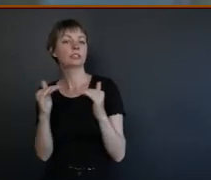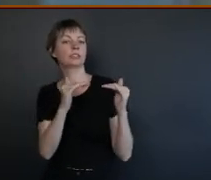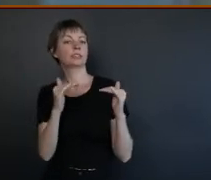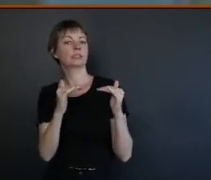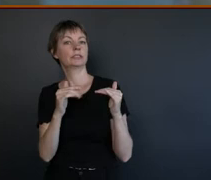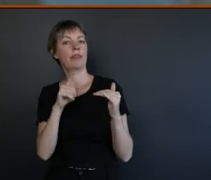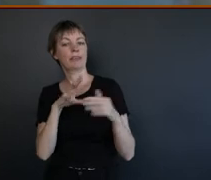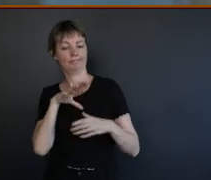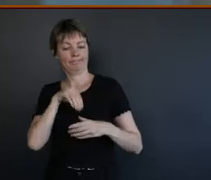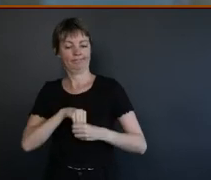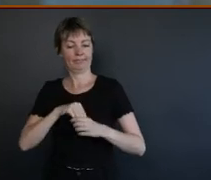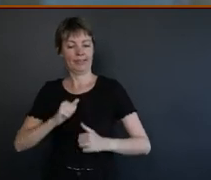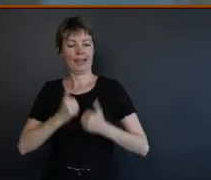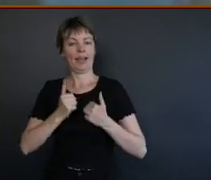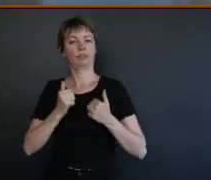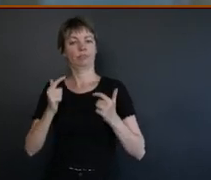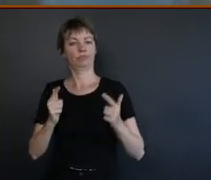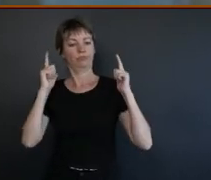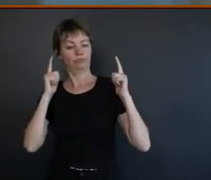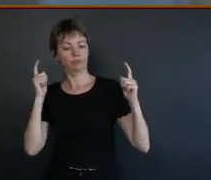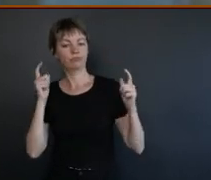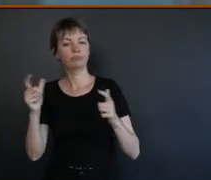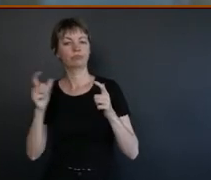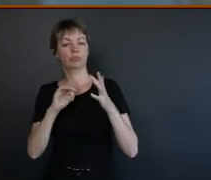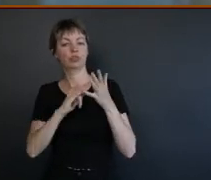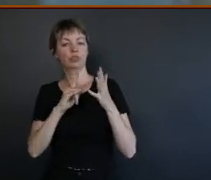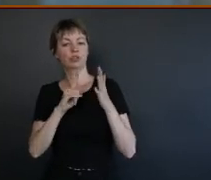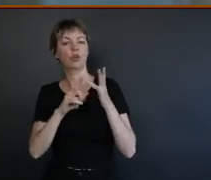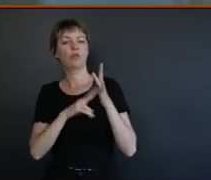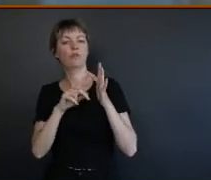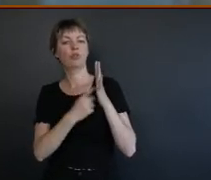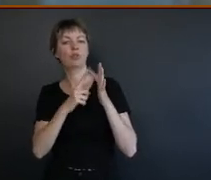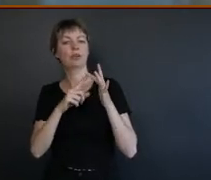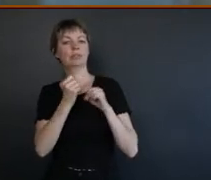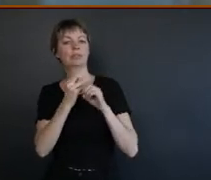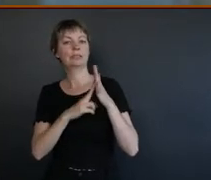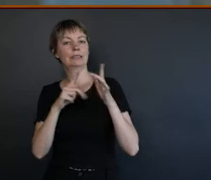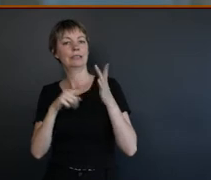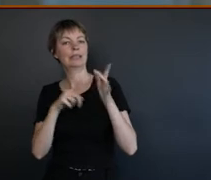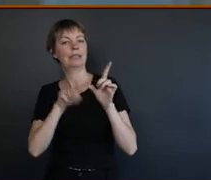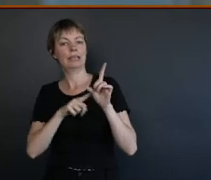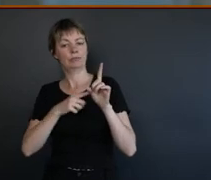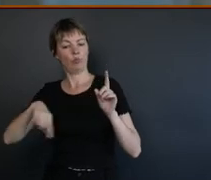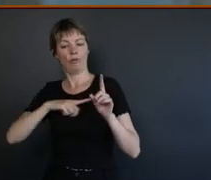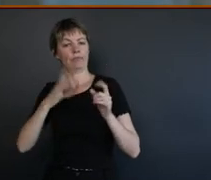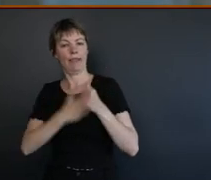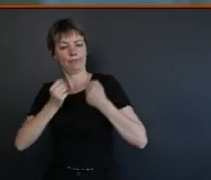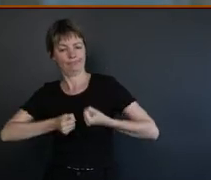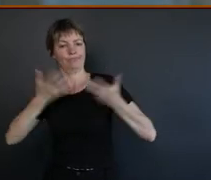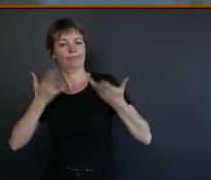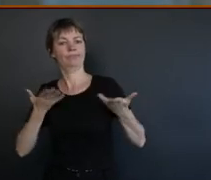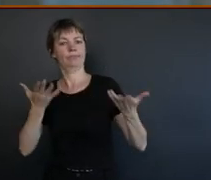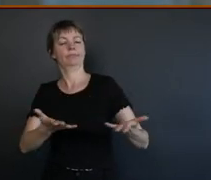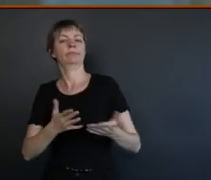embedded within our sovereignty. You know, our sovereignty has never been ceded. You know, and we talk about how we're going to go